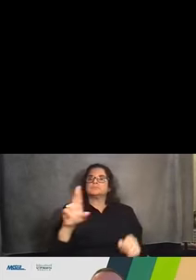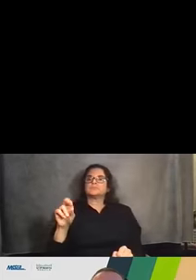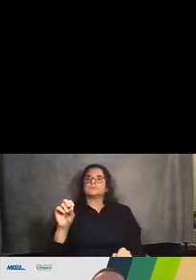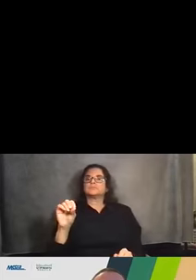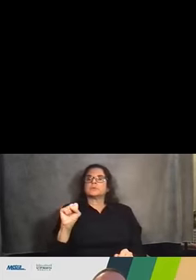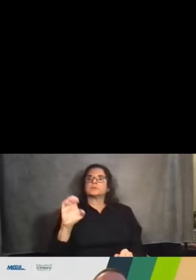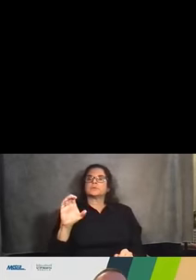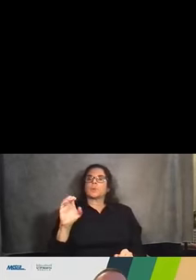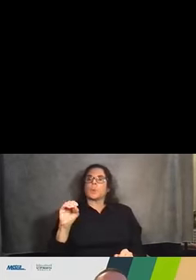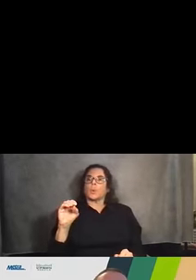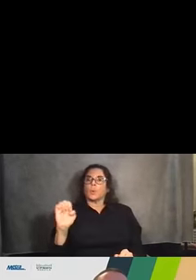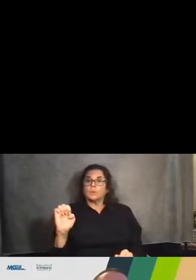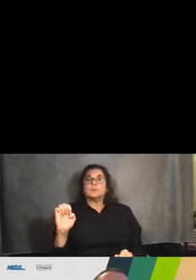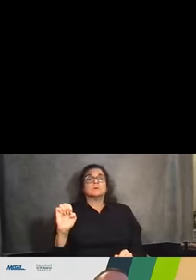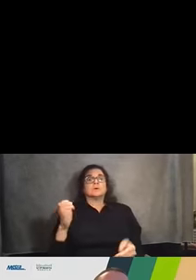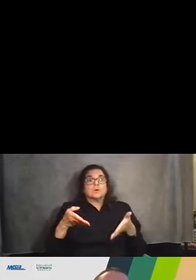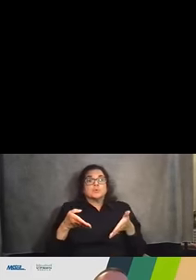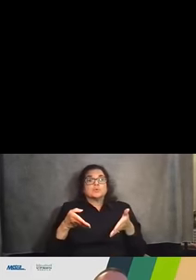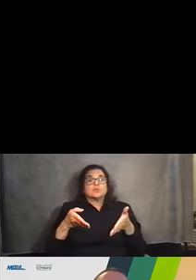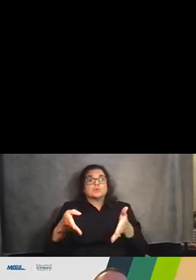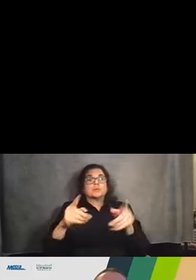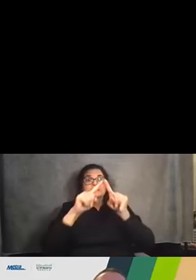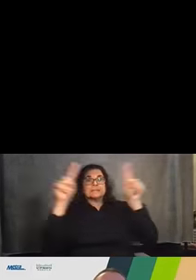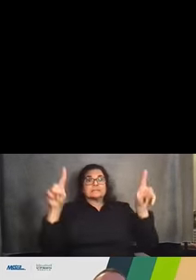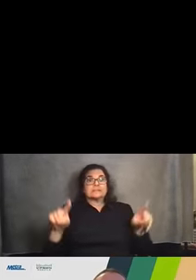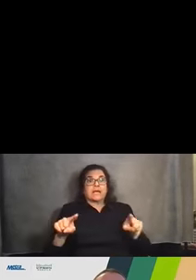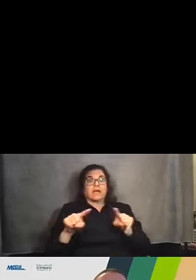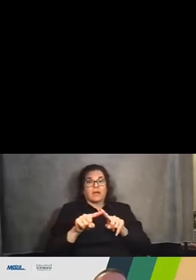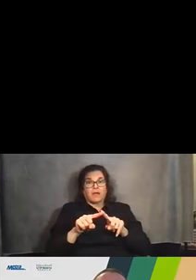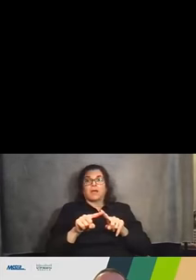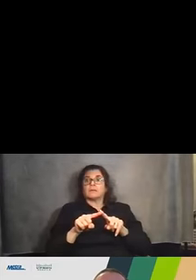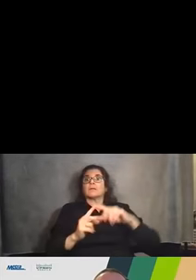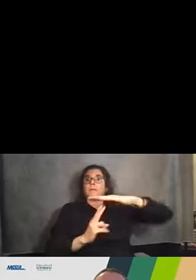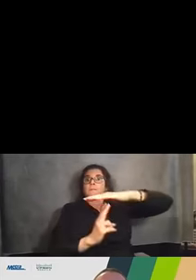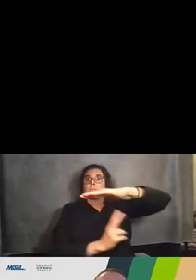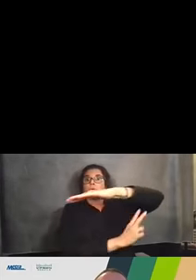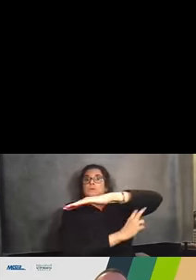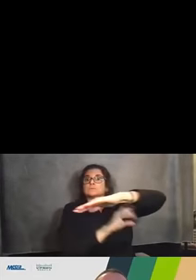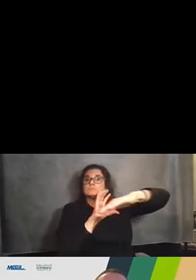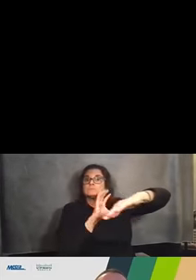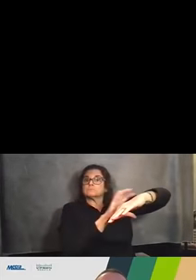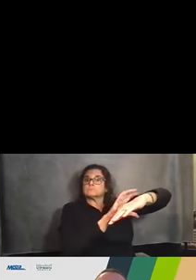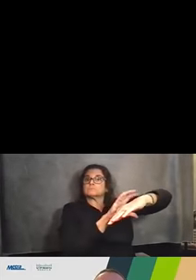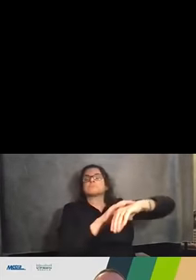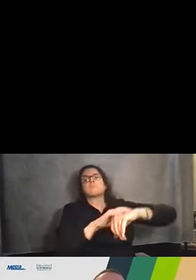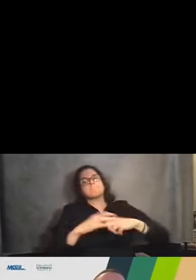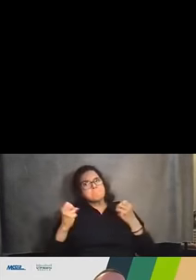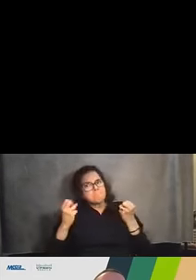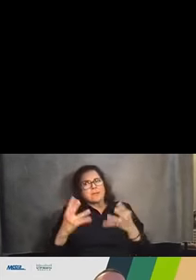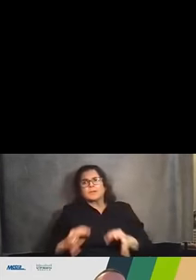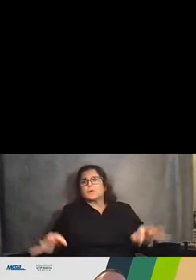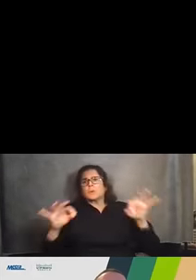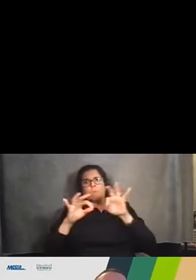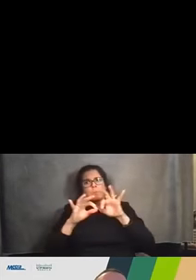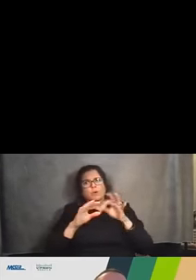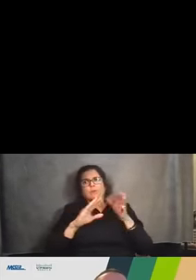sign on the bridge there. So we are aware that there are many important features located along along the